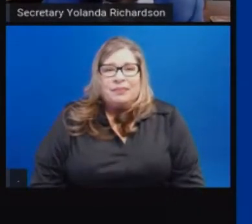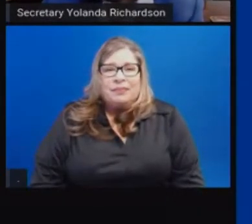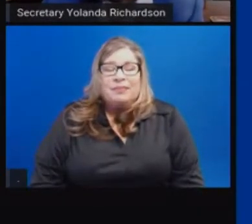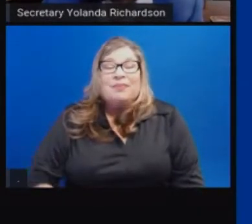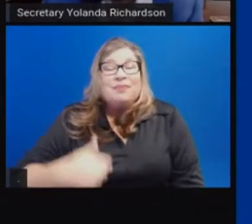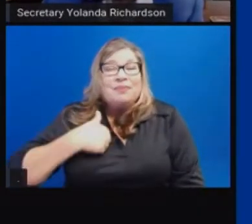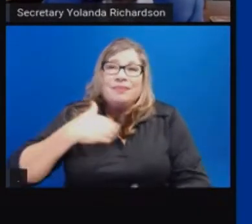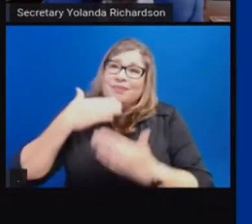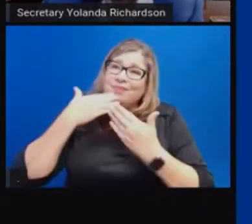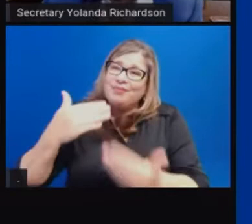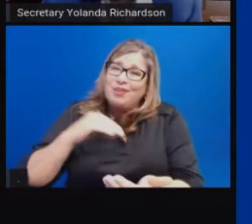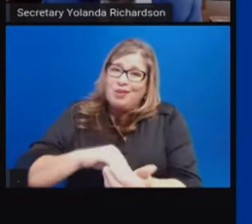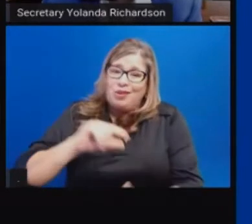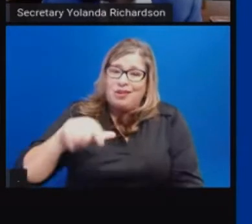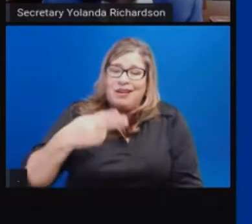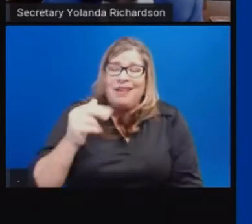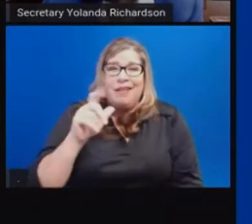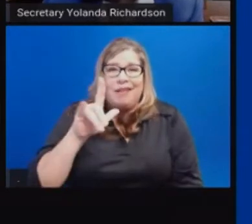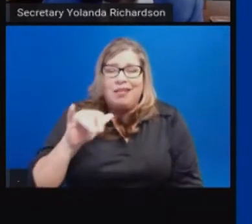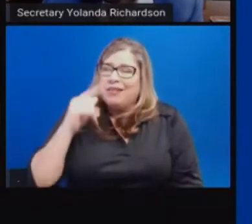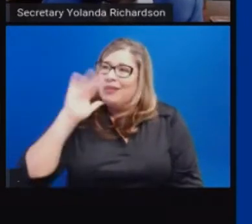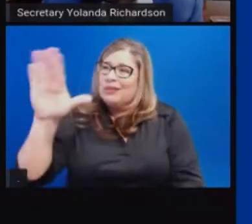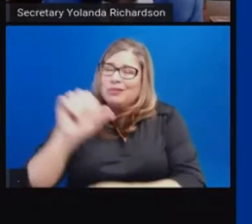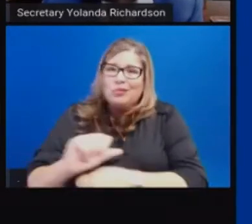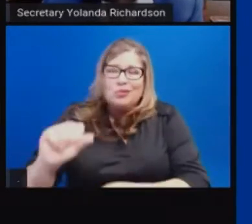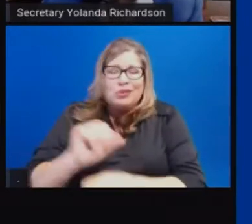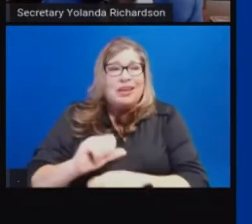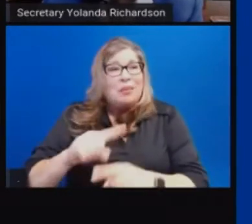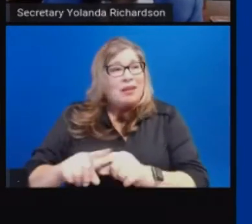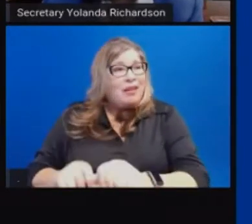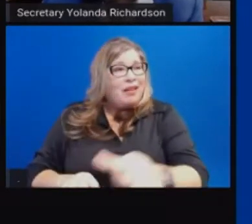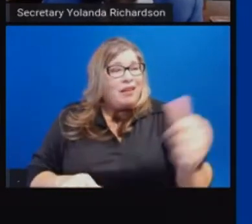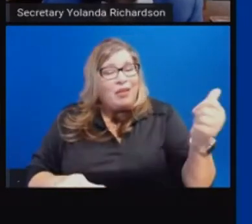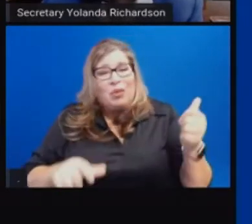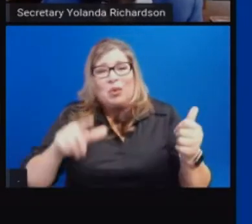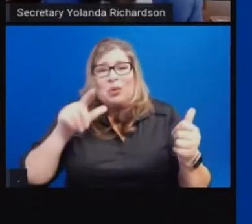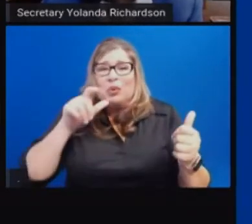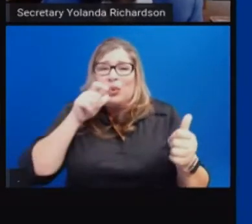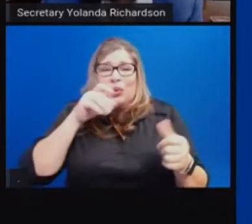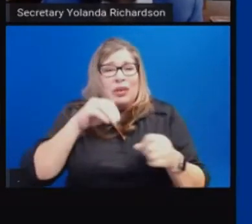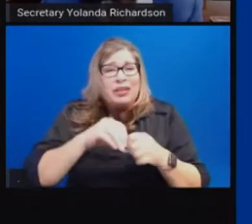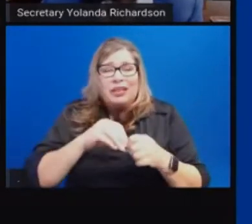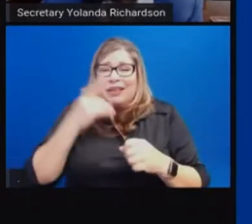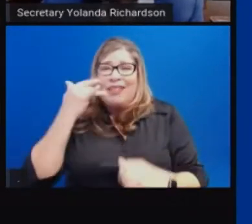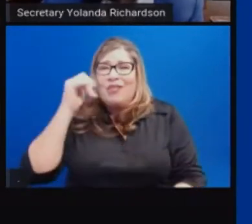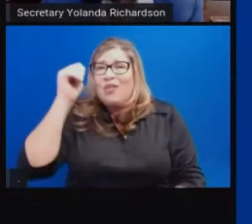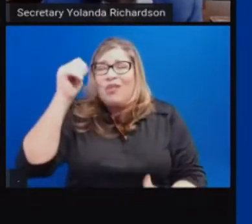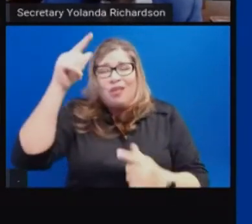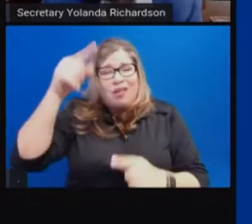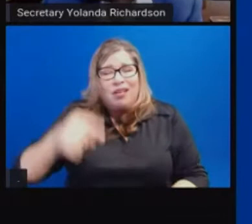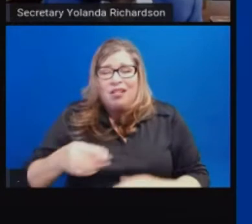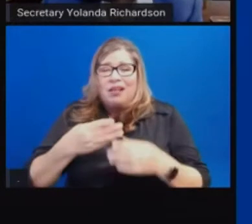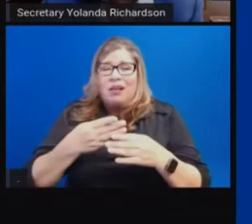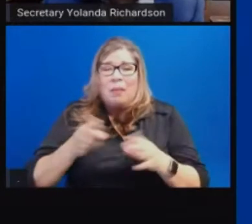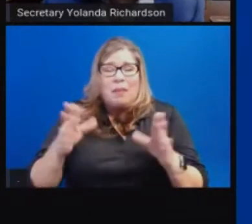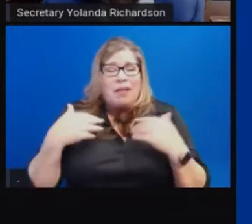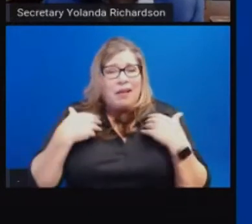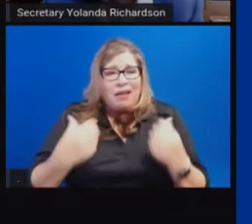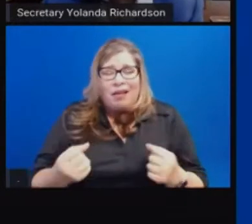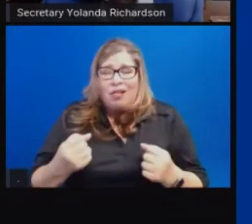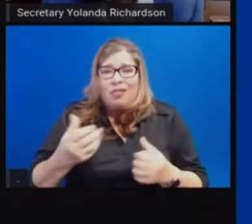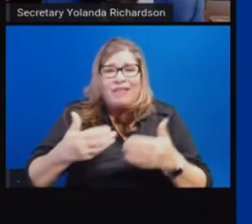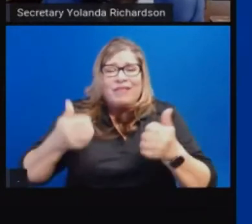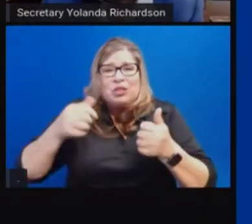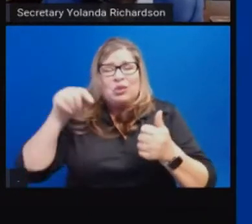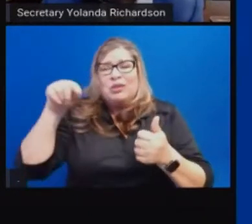his work as well as the public health officials across the state that have done groundbreaking work to guide the prioritization of COVID